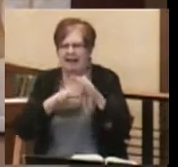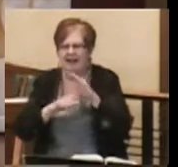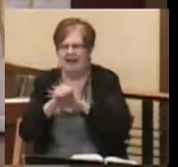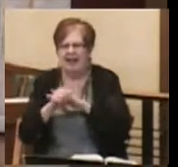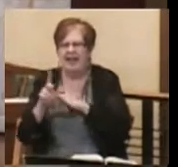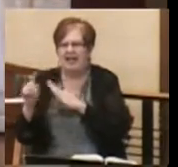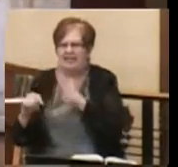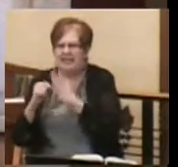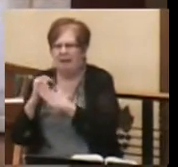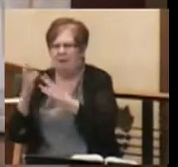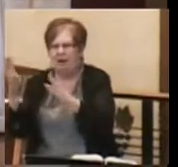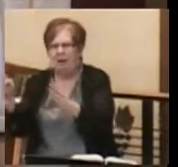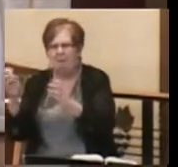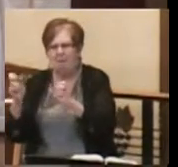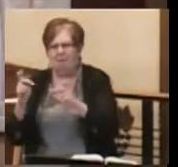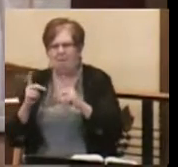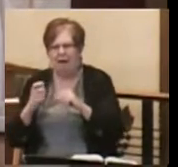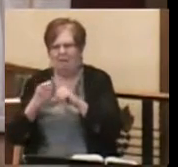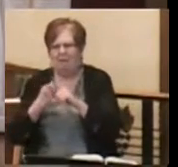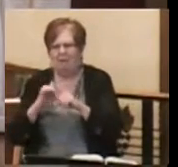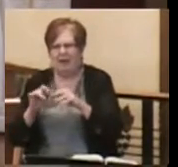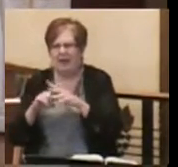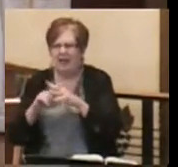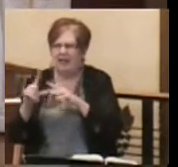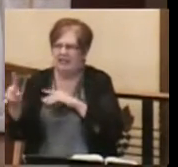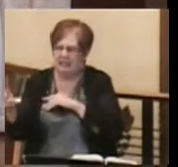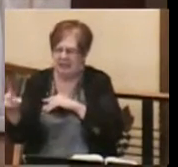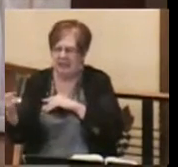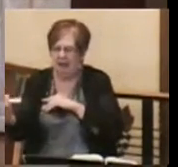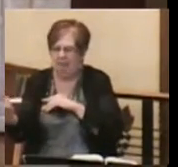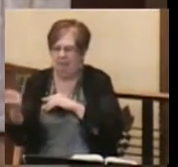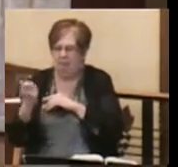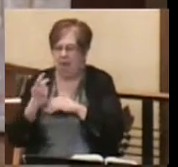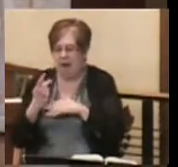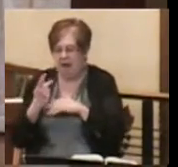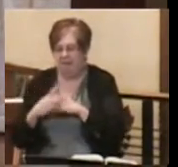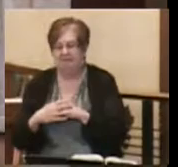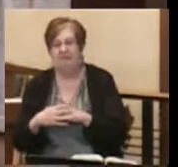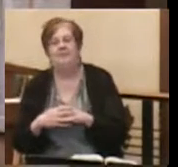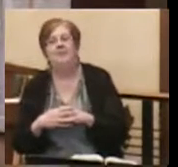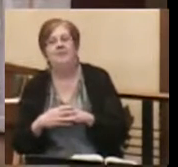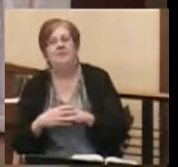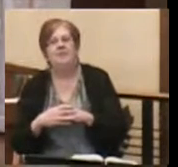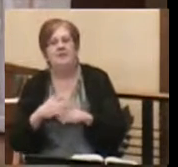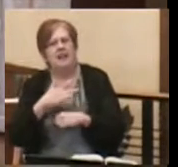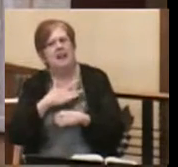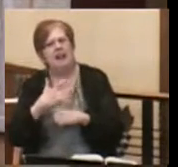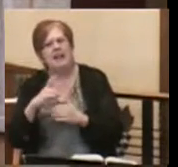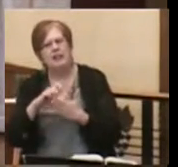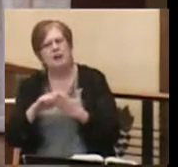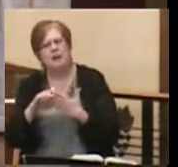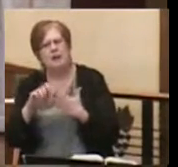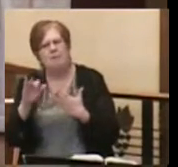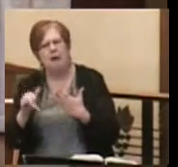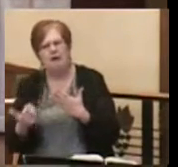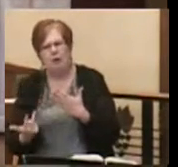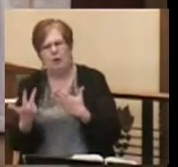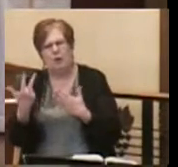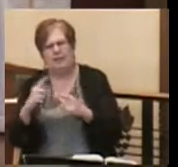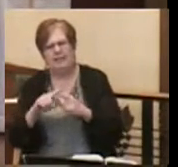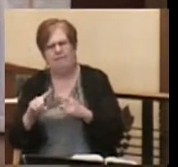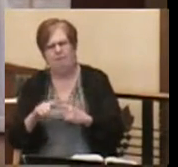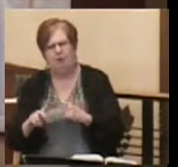in which they come back from exile. And it's likely written by three different